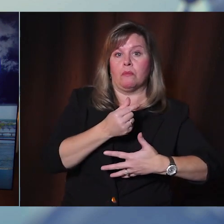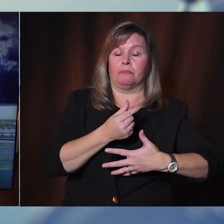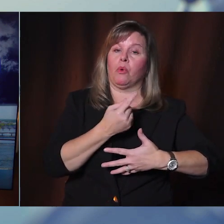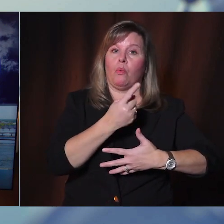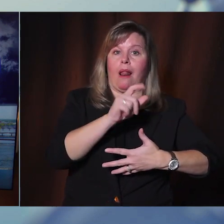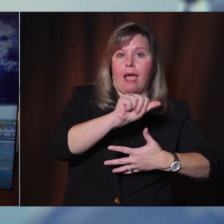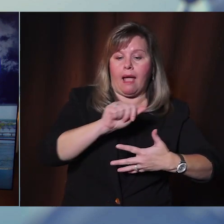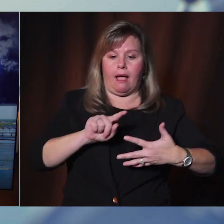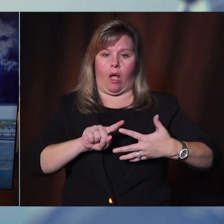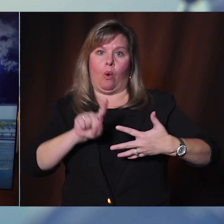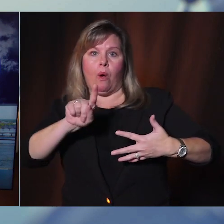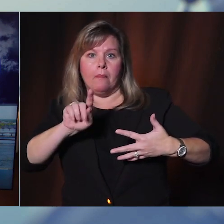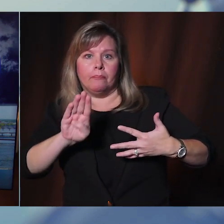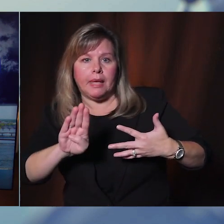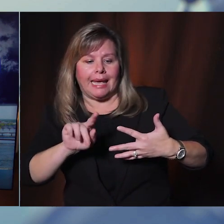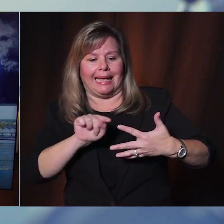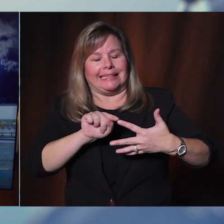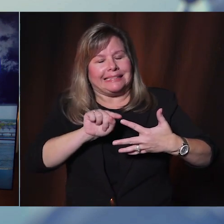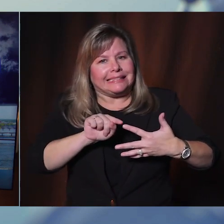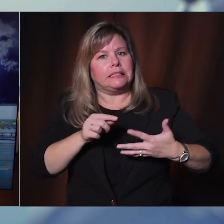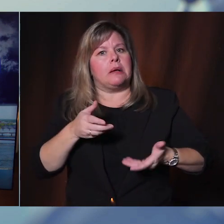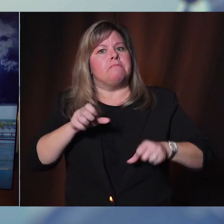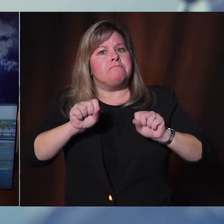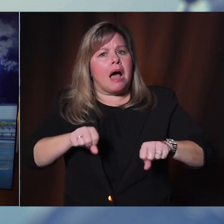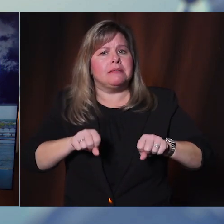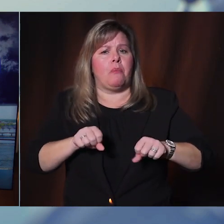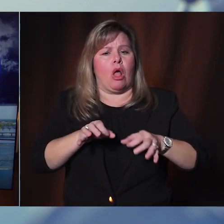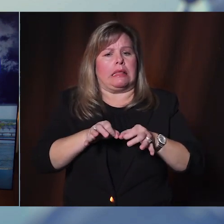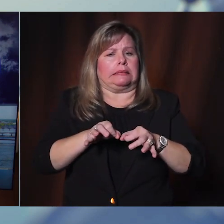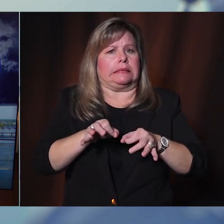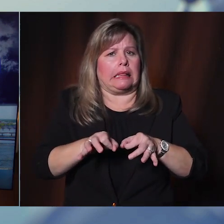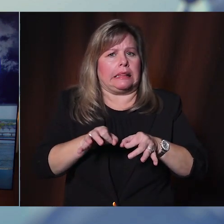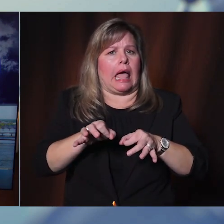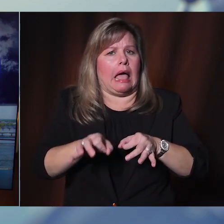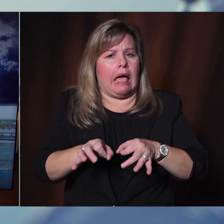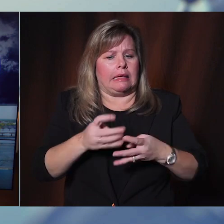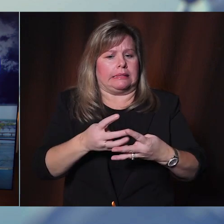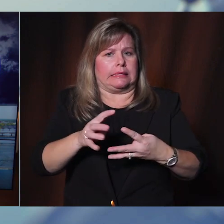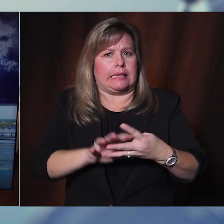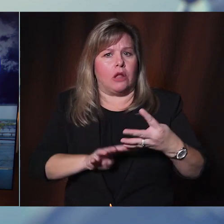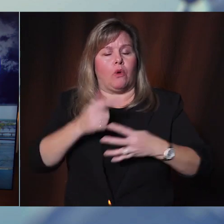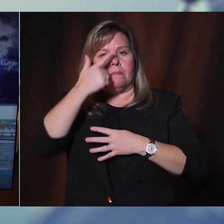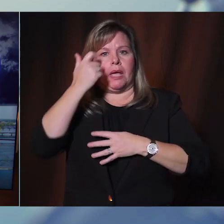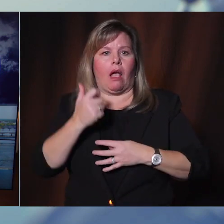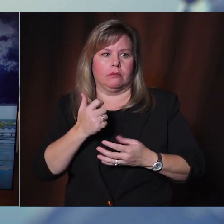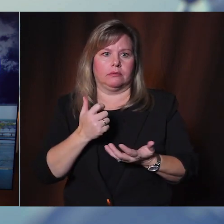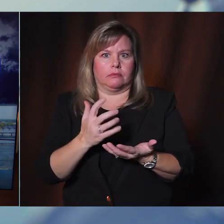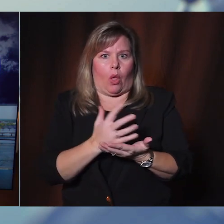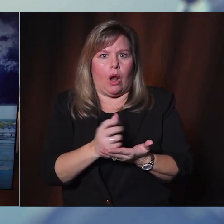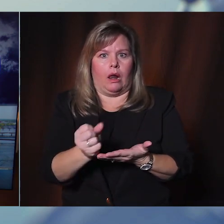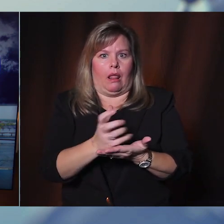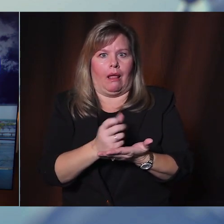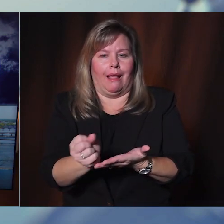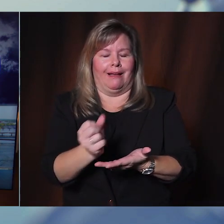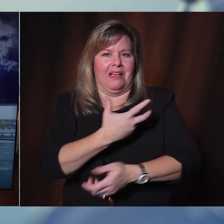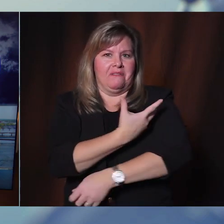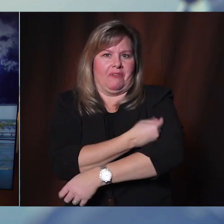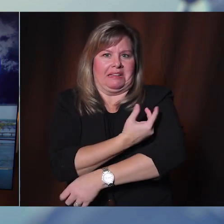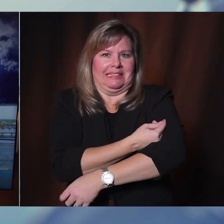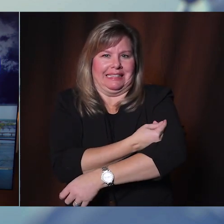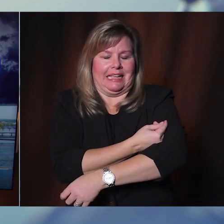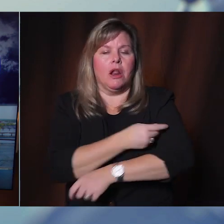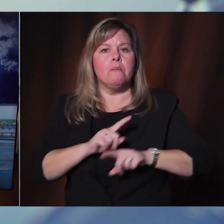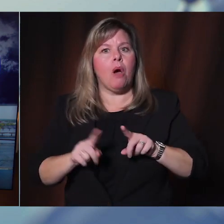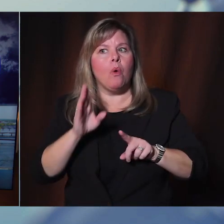delays in scheduling as the supply of vaccine slowly increases to meet demand. It is our goal